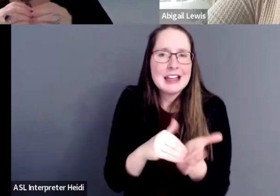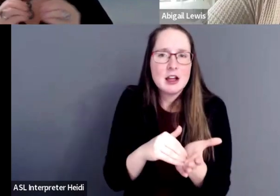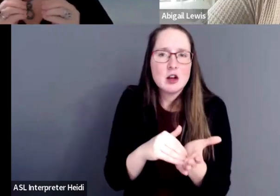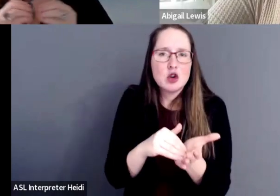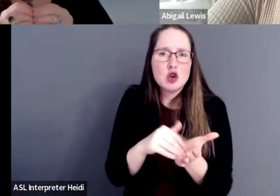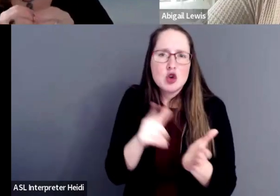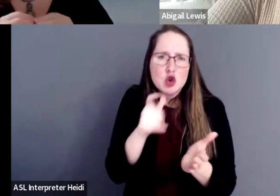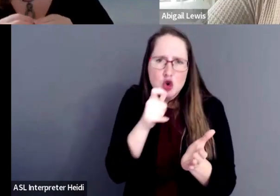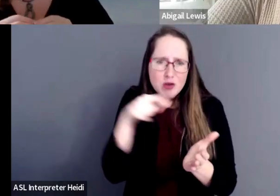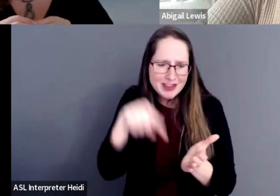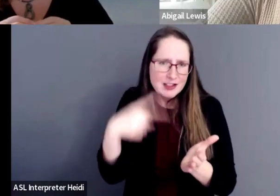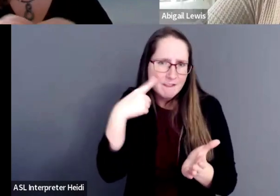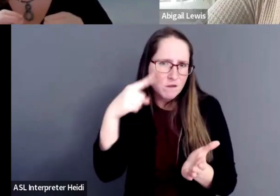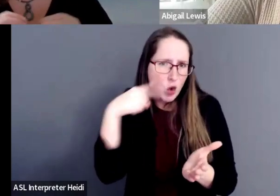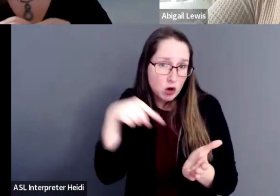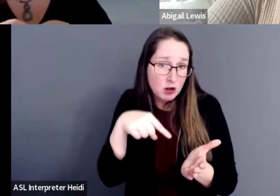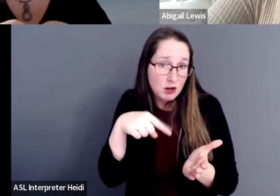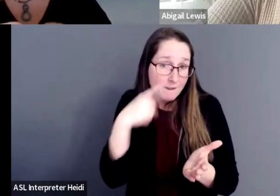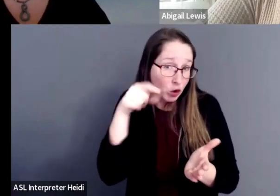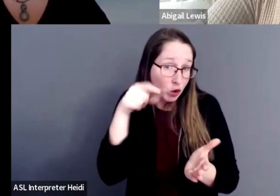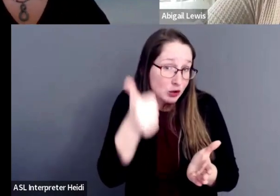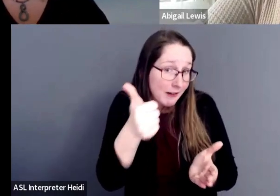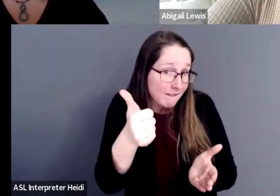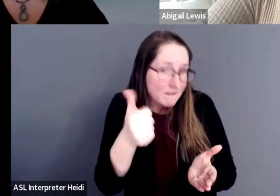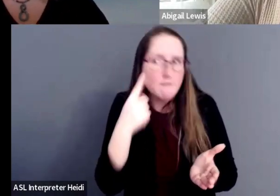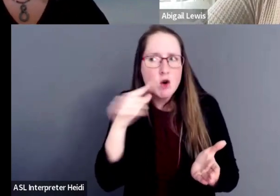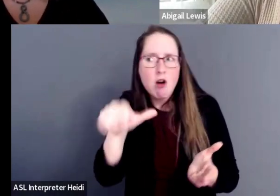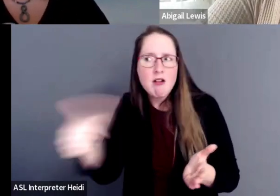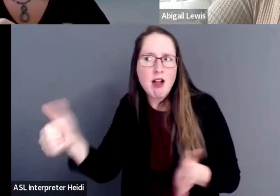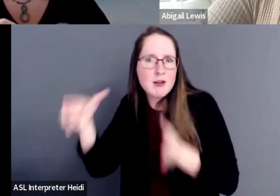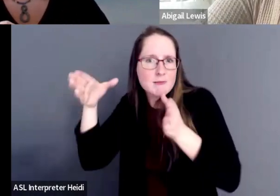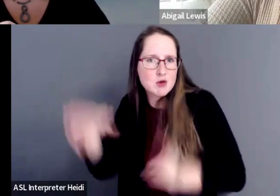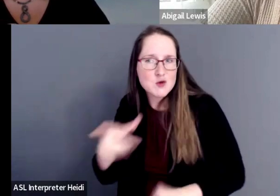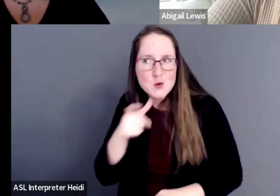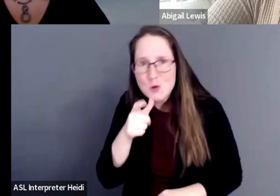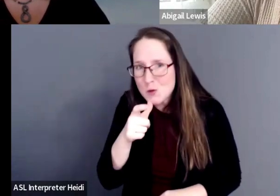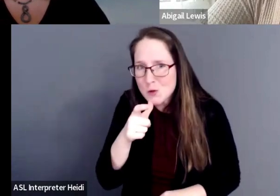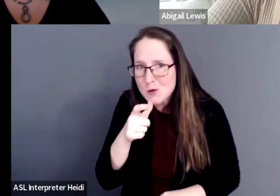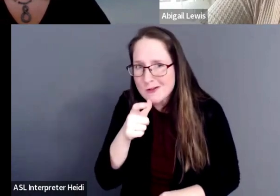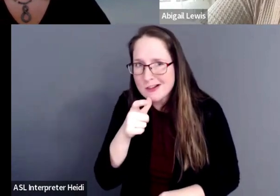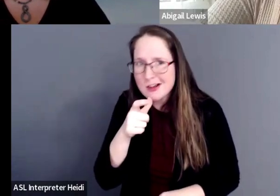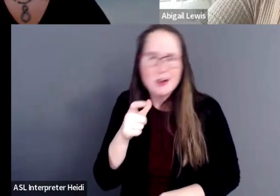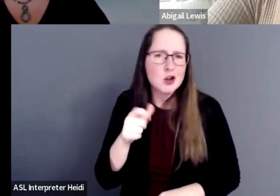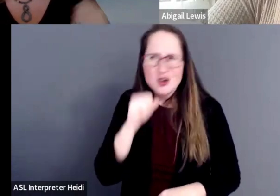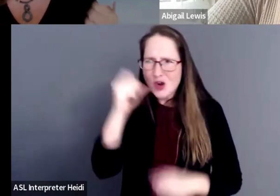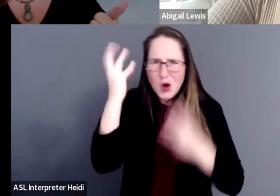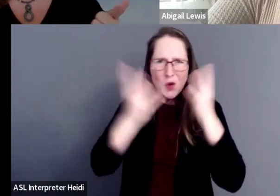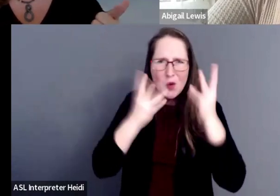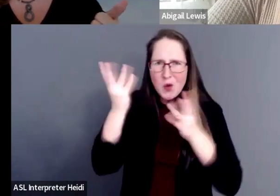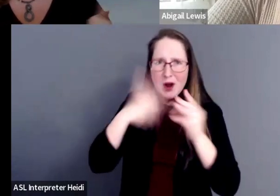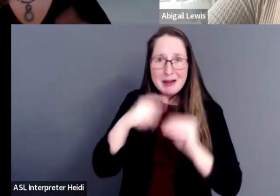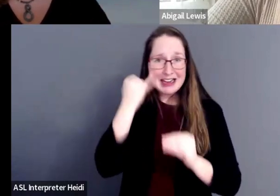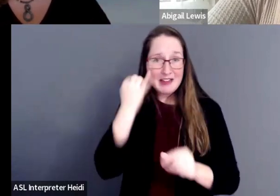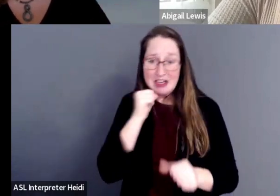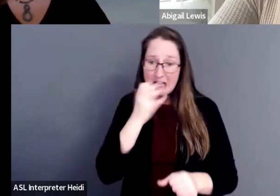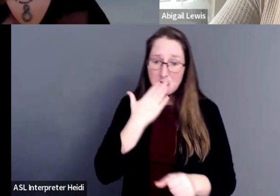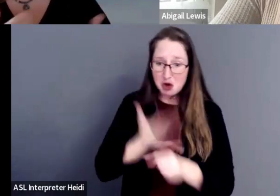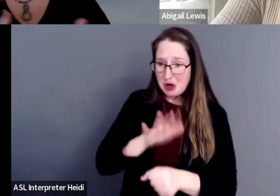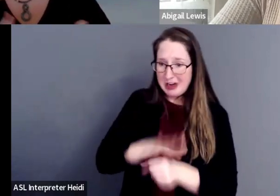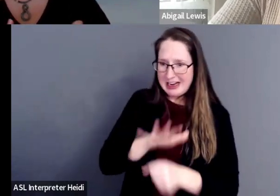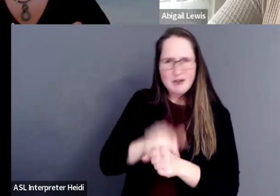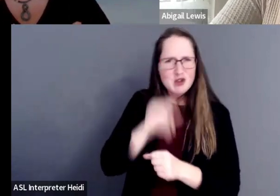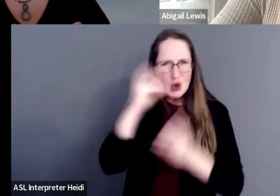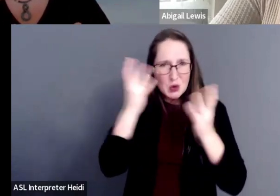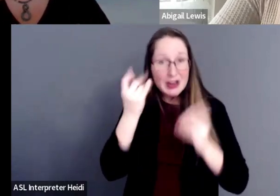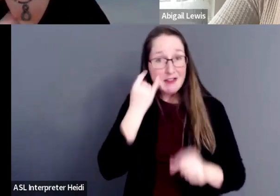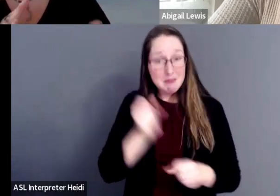this for? Are you doing it for you or are you doing it for somebody else? And don't worry about if it's not good enough because if it